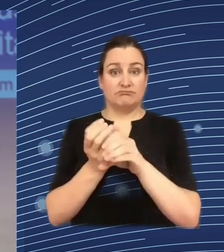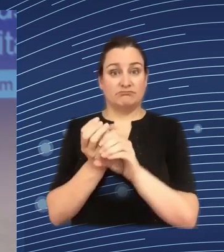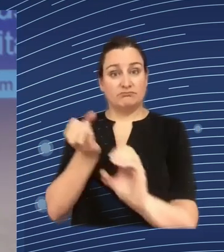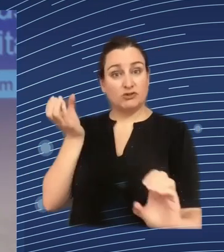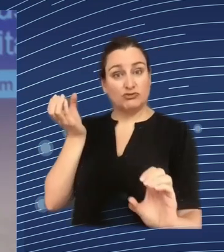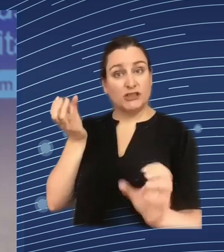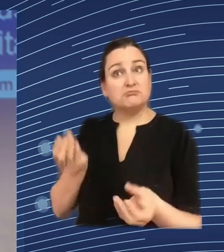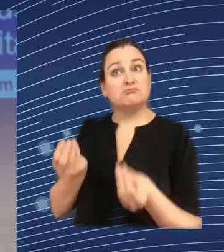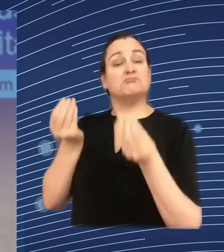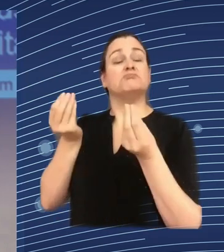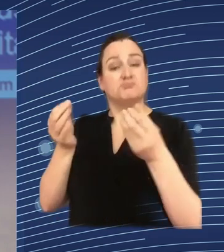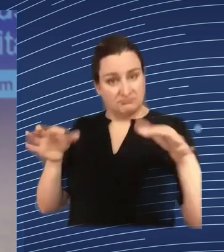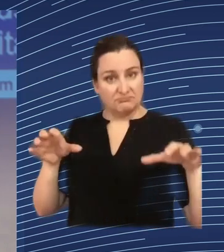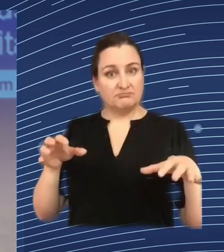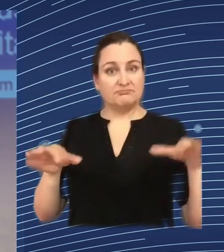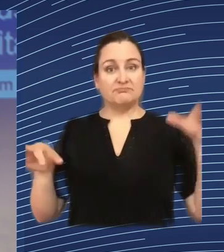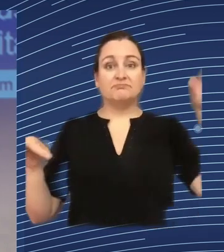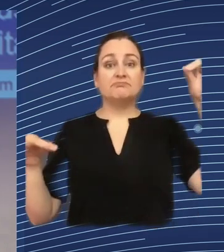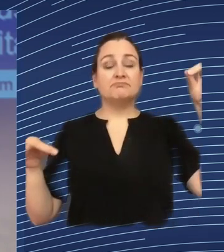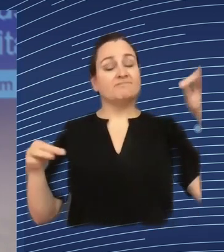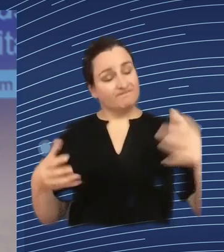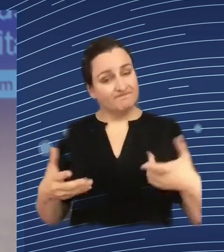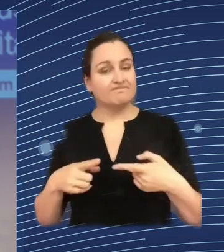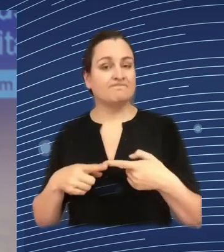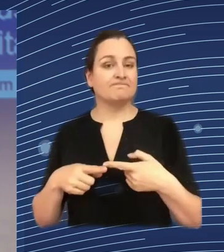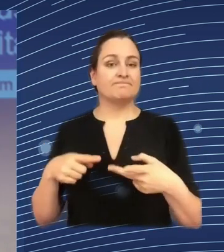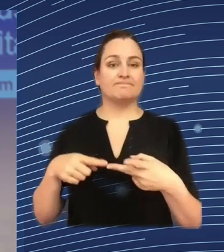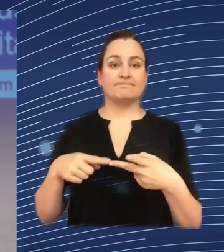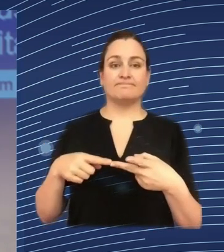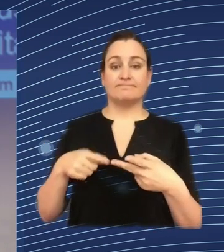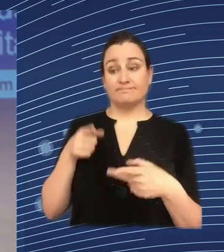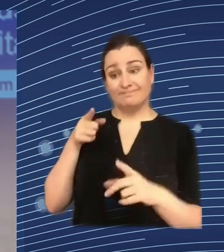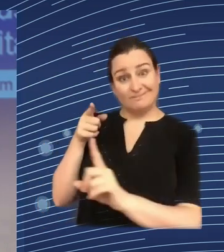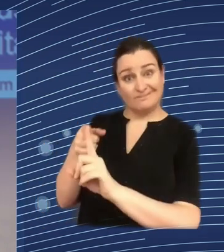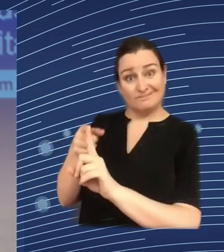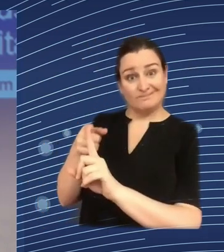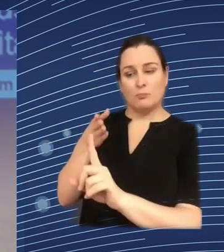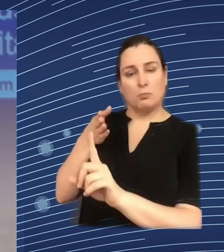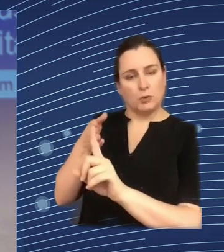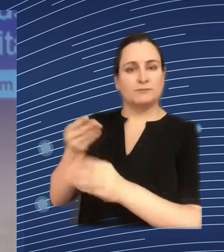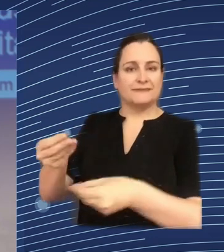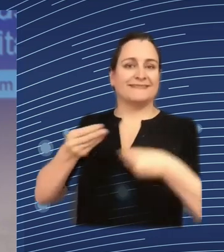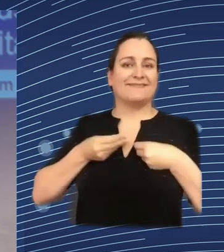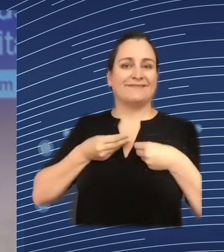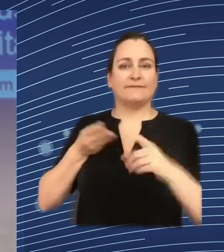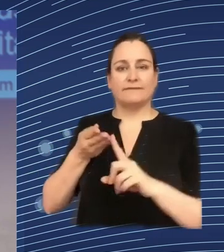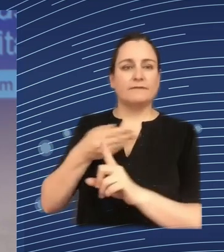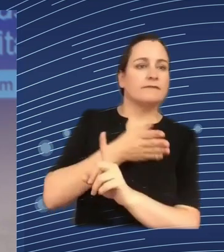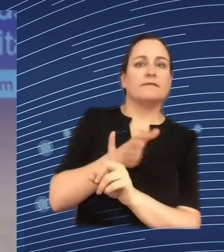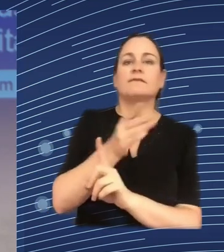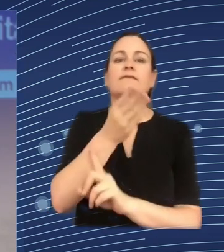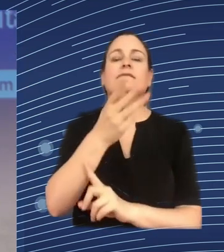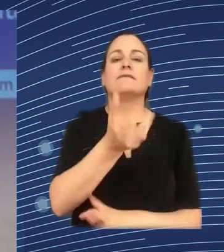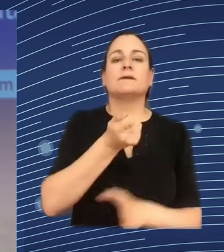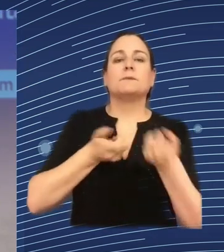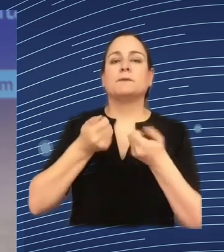must always be obtained directly from the applicant medical examinations